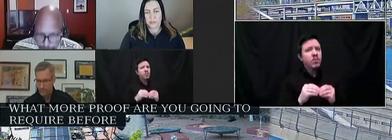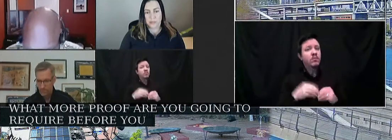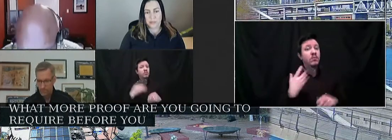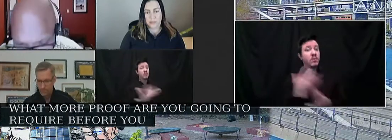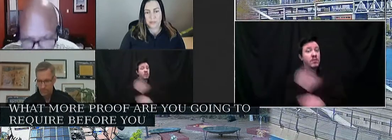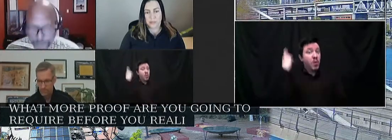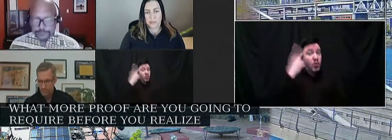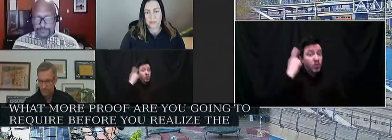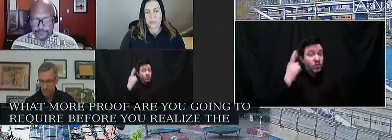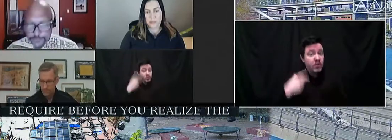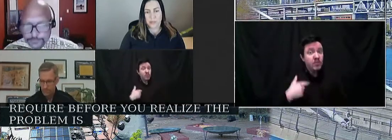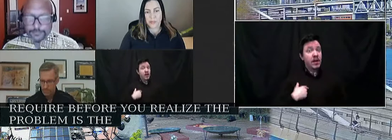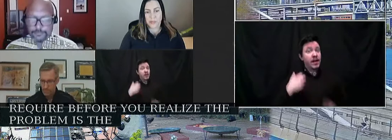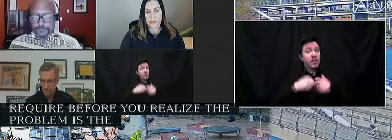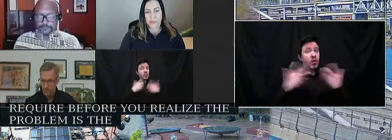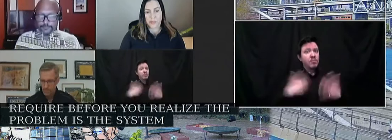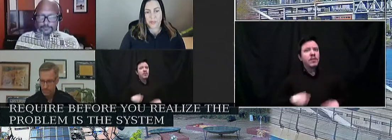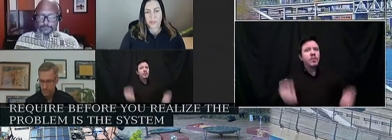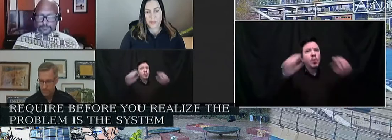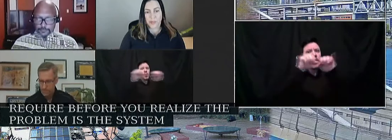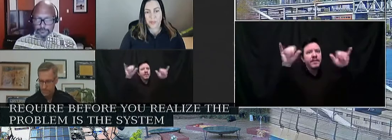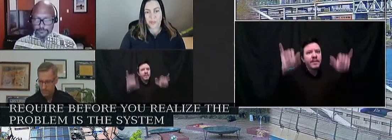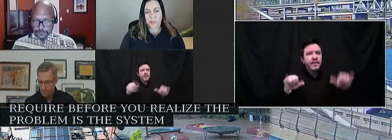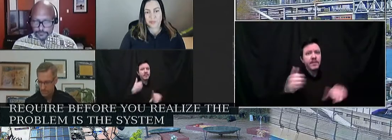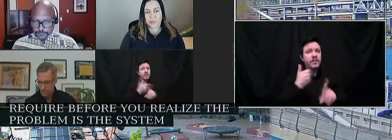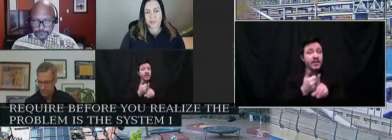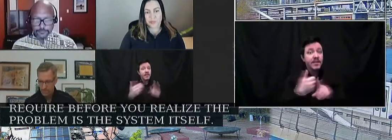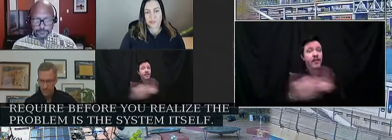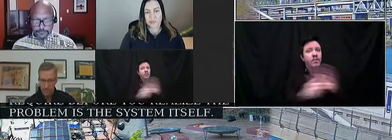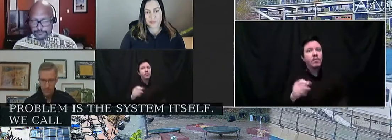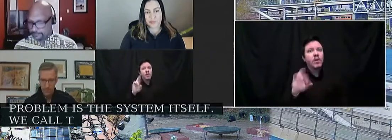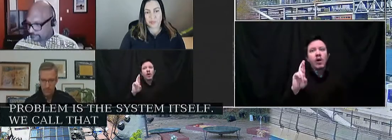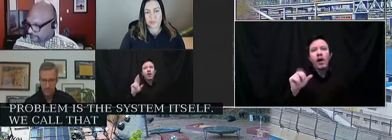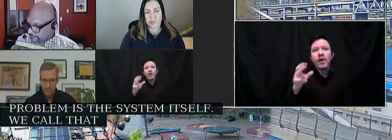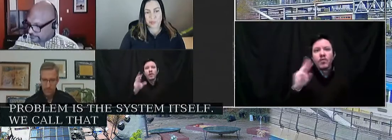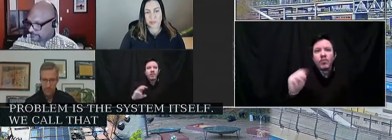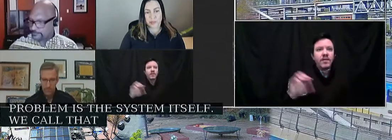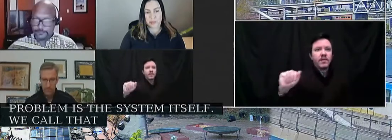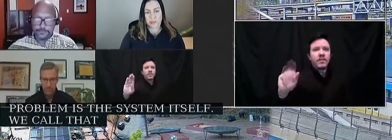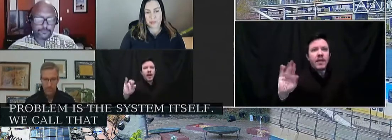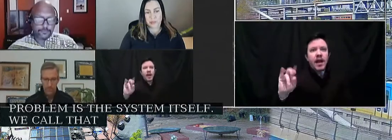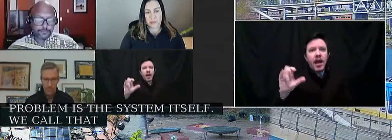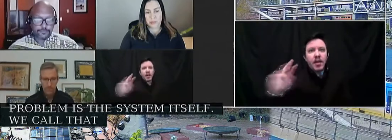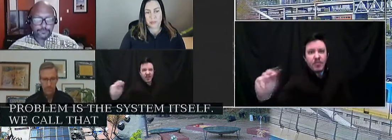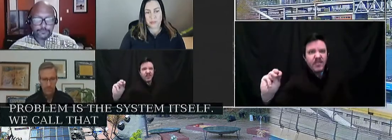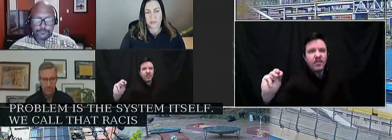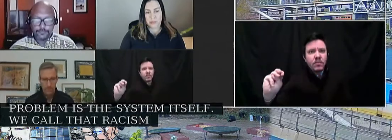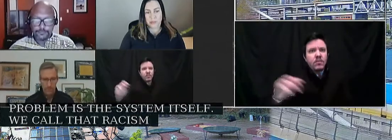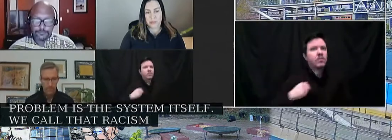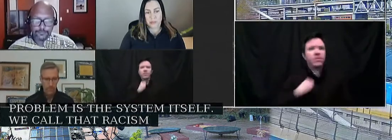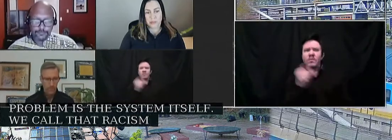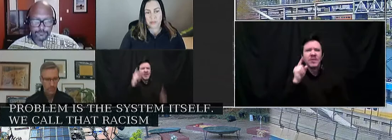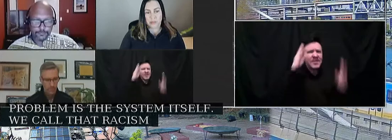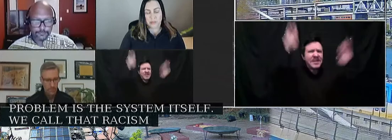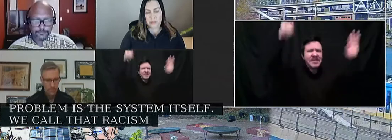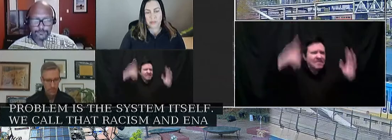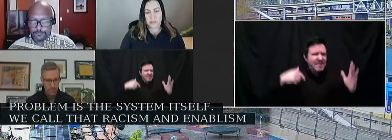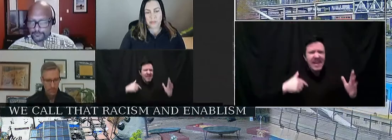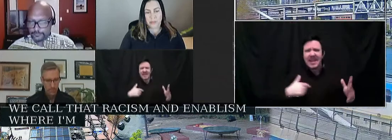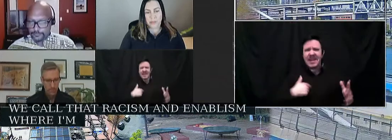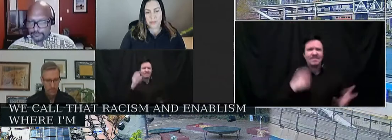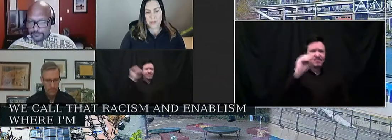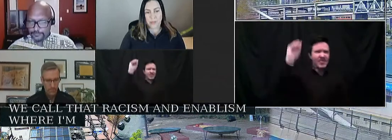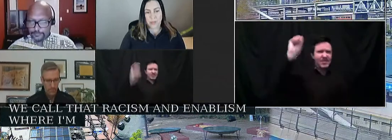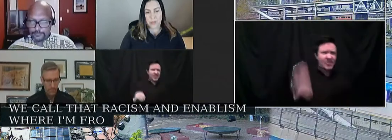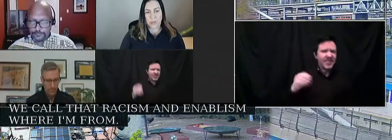the system itself? We call that racism and ableism where I'm from, you know, don't need to make up disproportionately targets and add